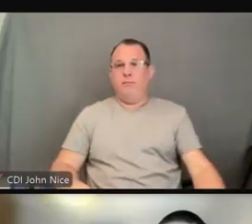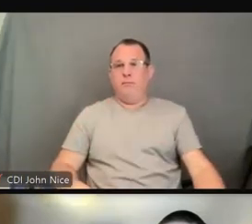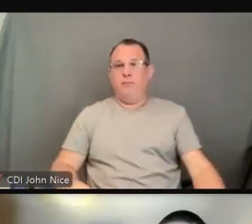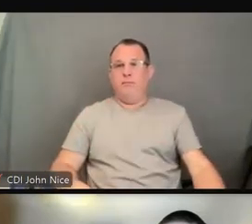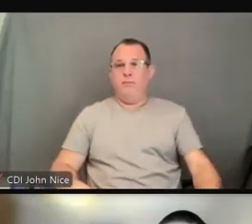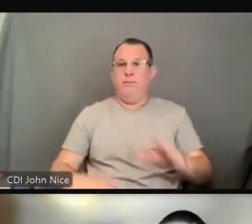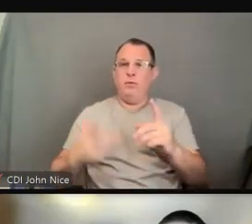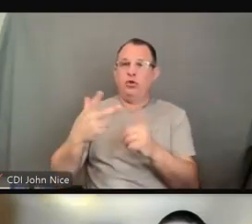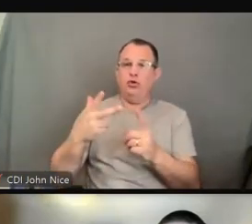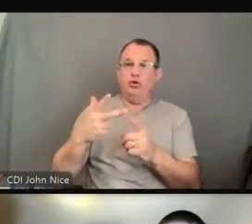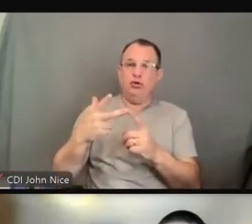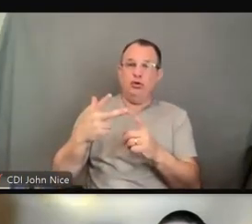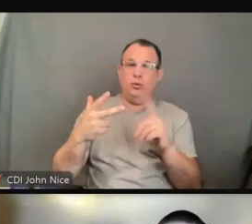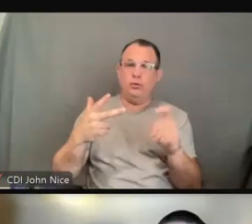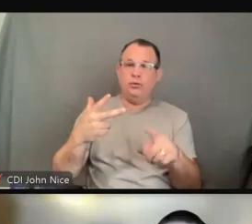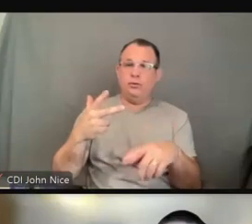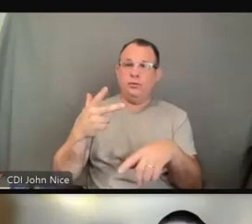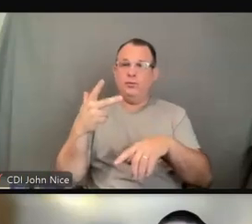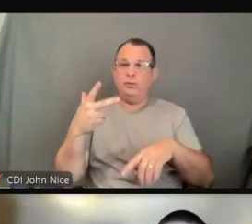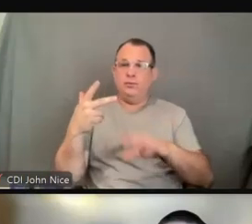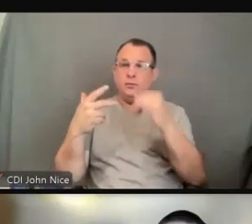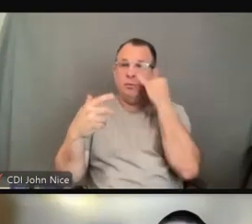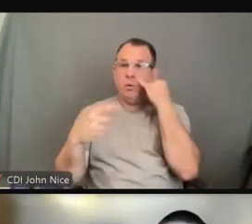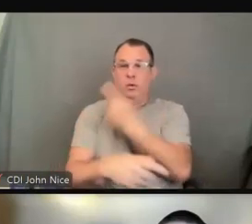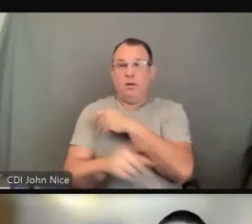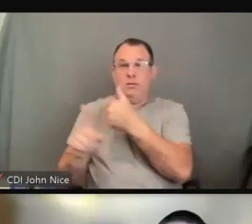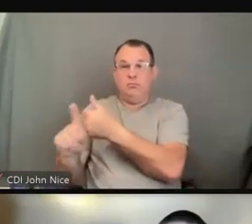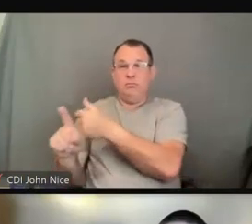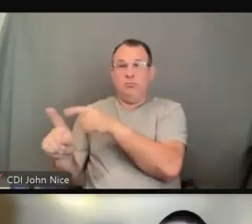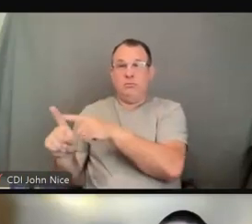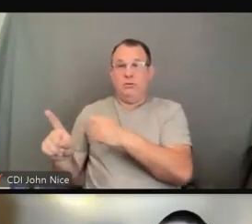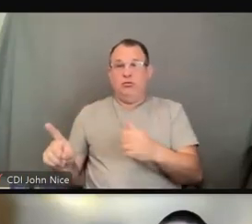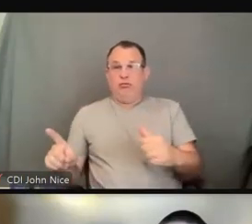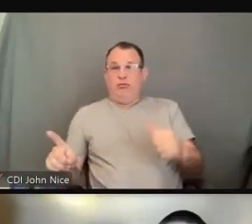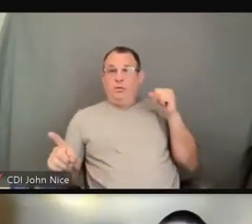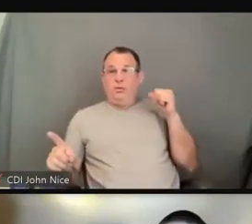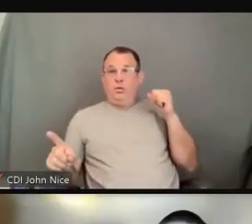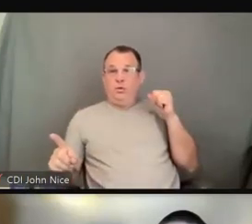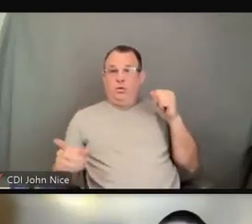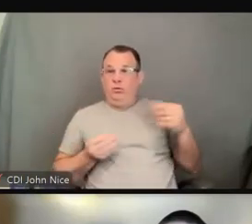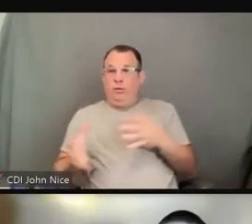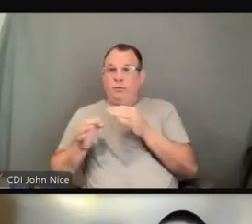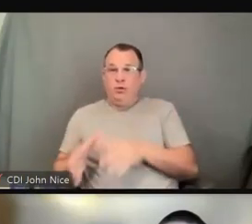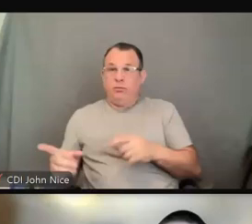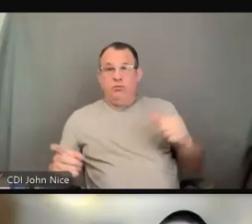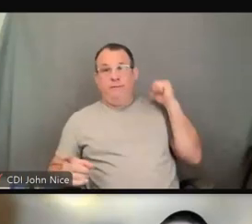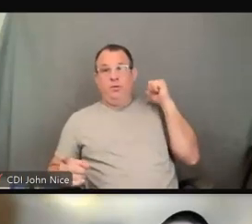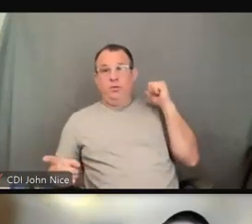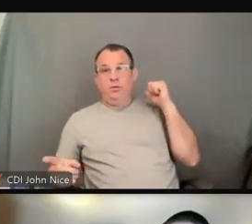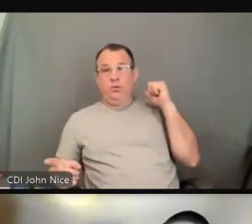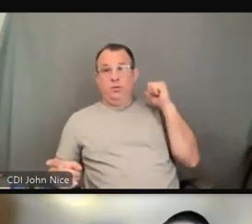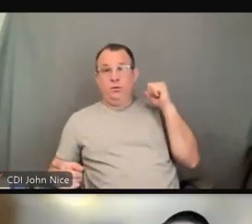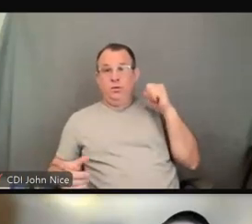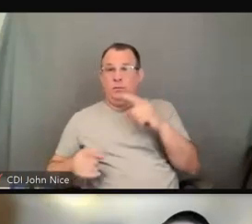refuses the entity's offer of an interpreter, but the provider still has some concerns